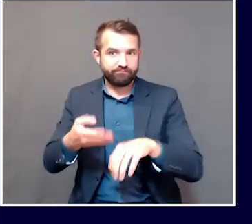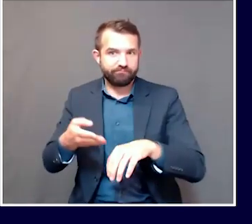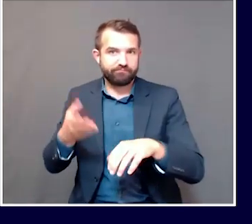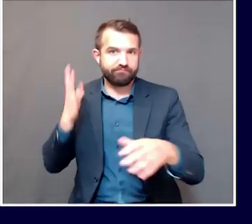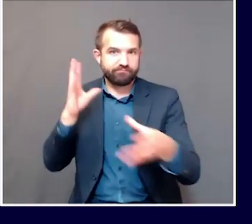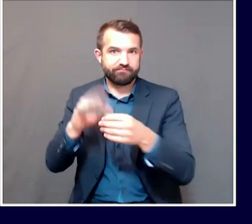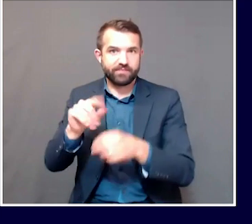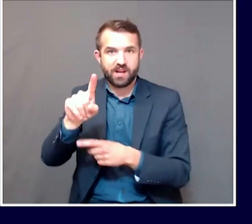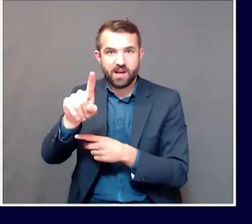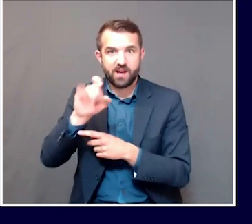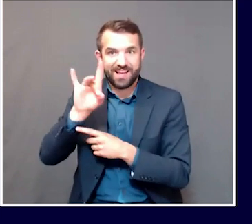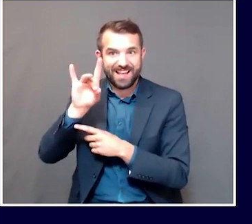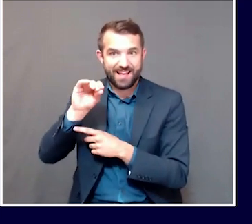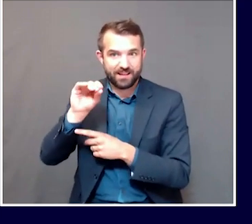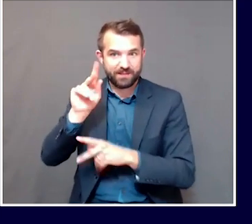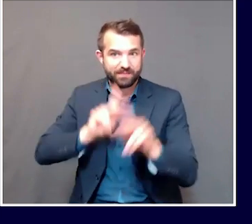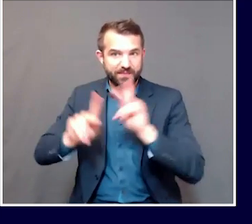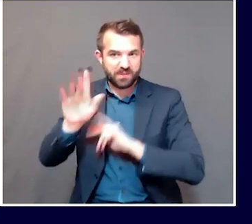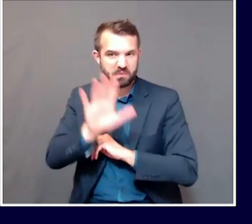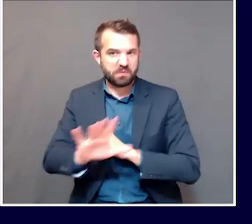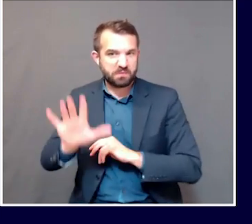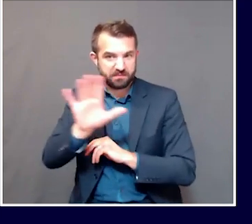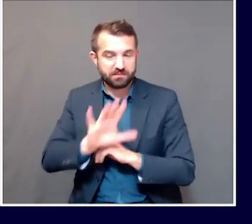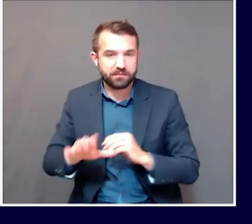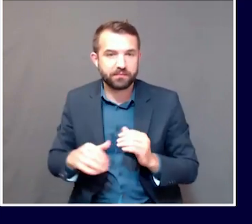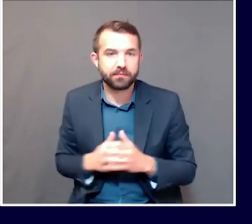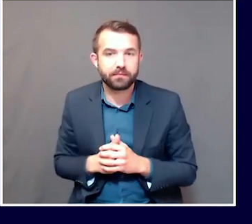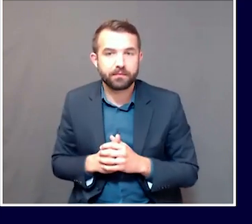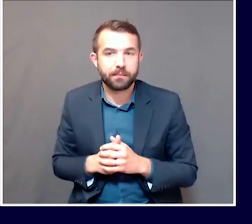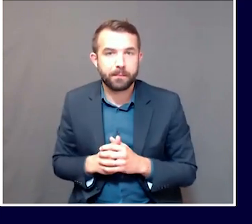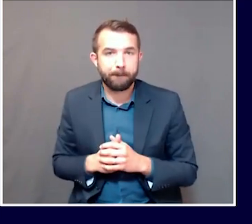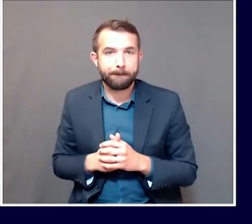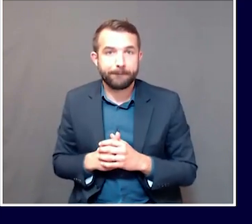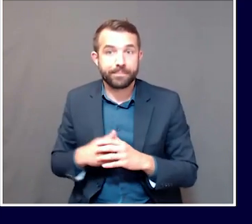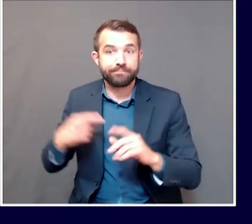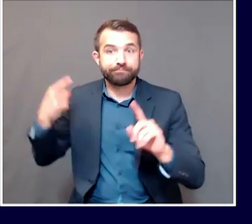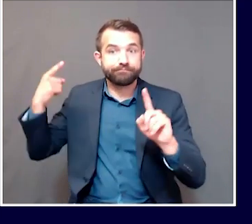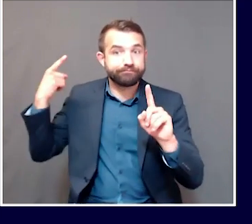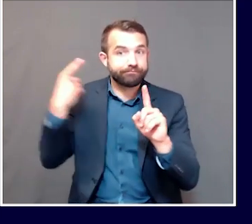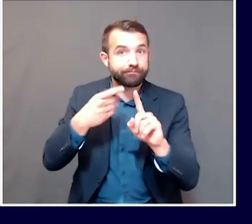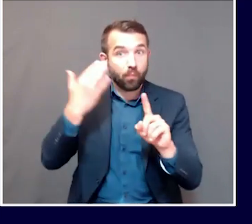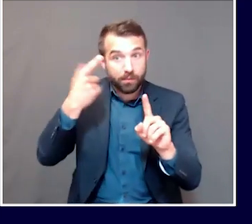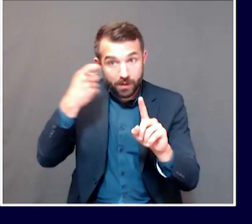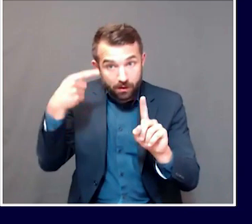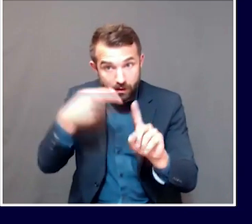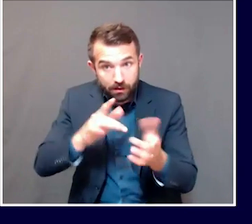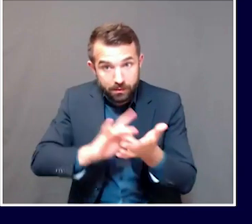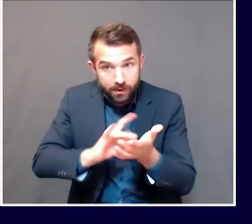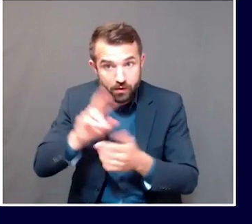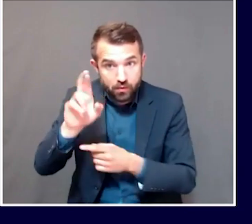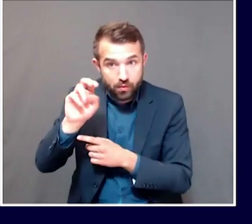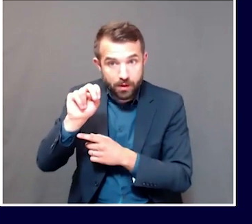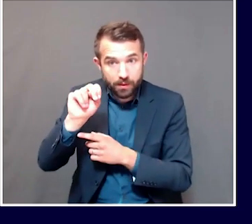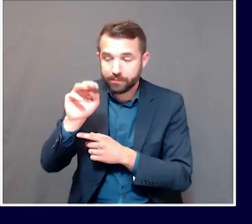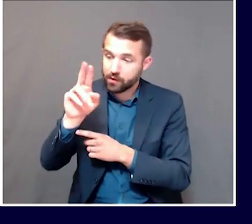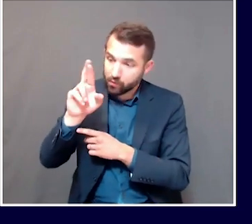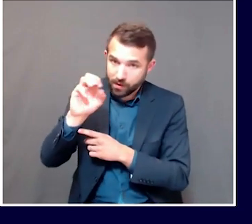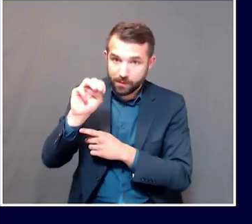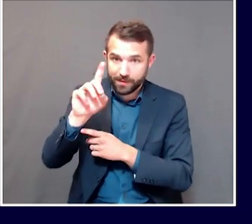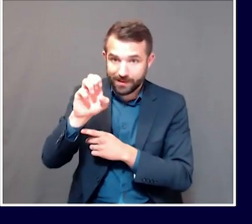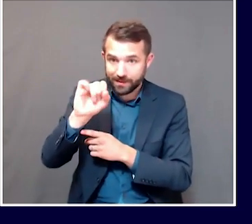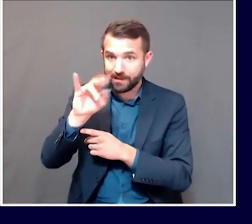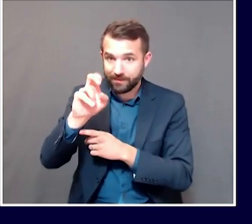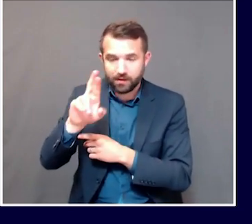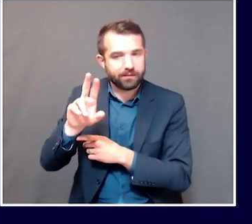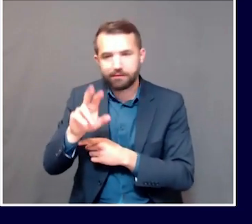who have recovered. It's not directly attributable to remdesivir. Much of it is attributable to the fact